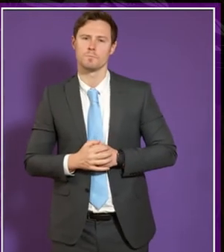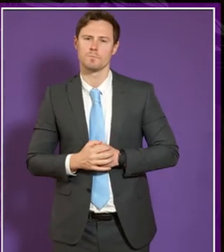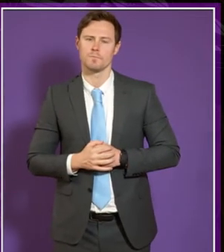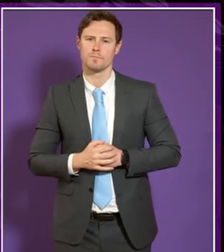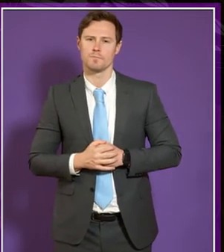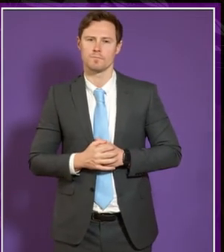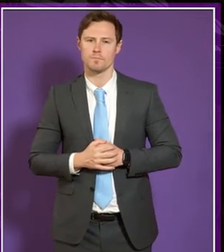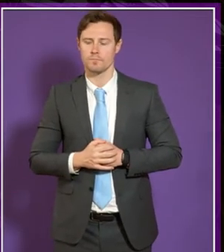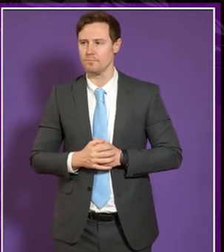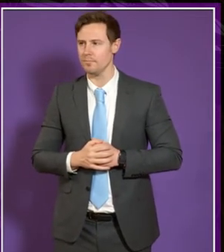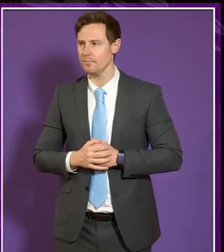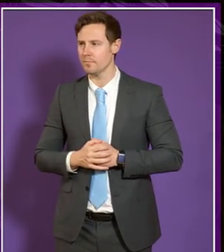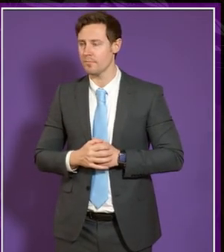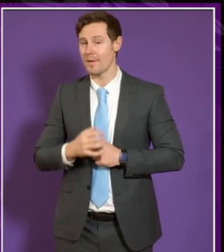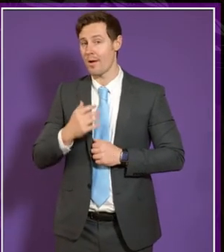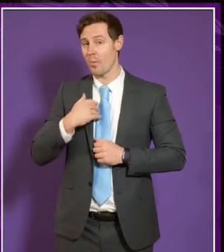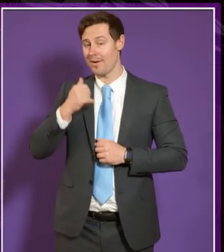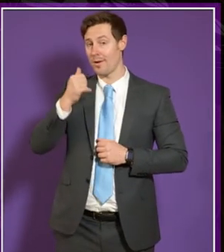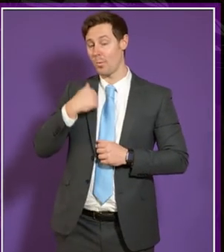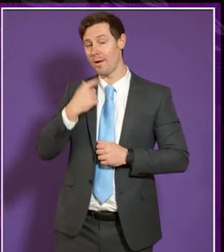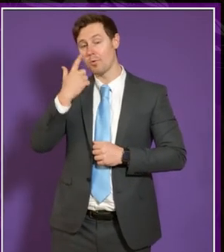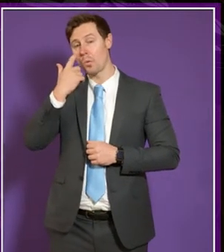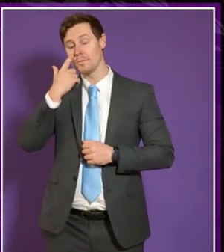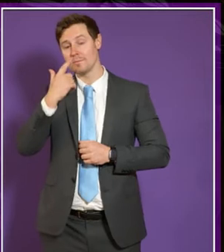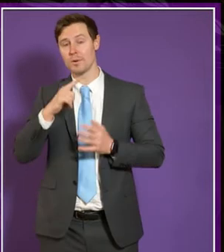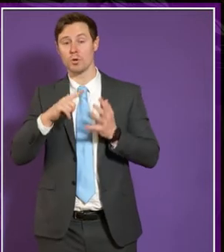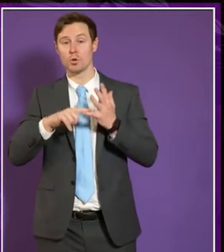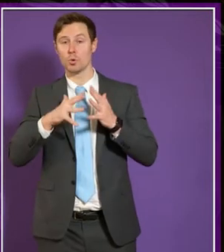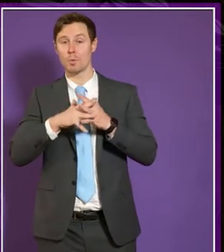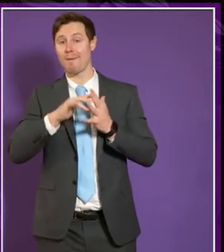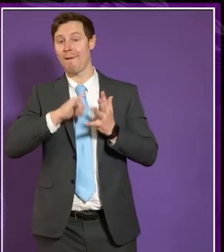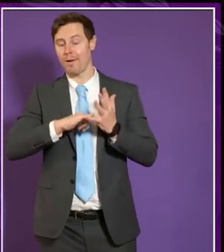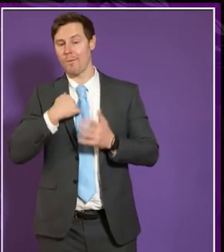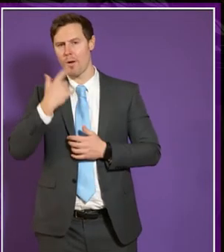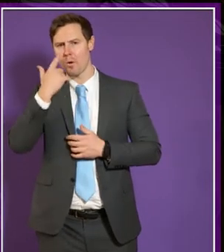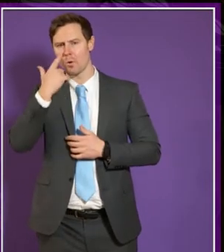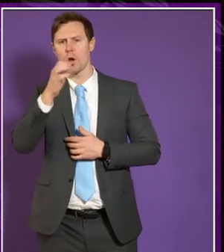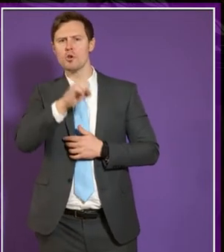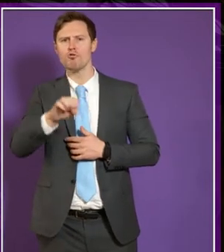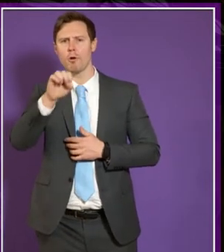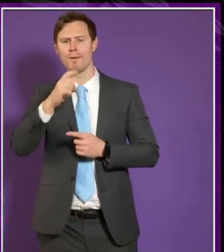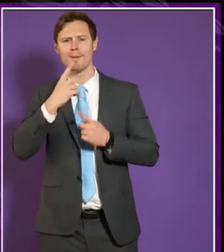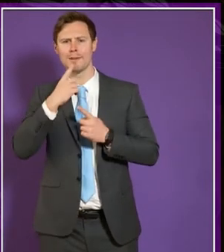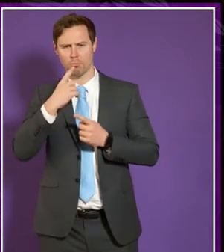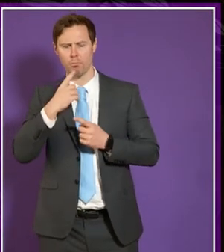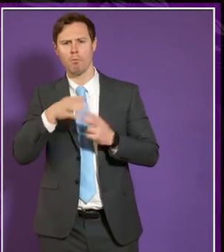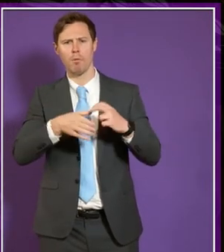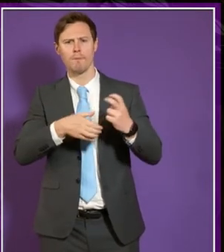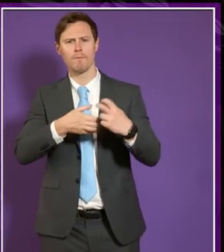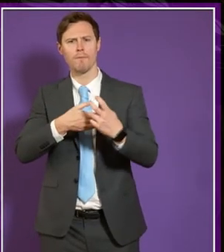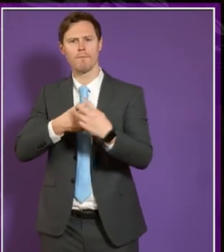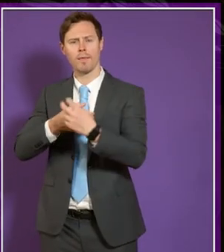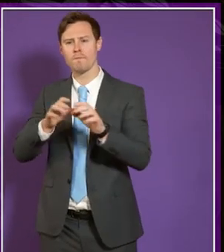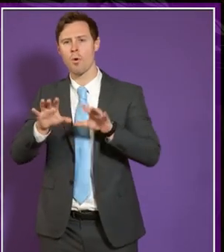we have noticed a few lecturers already leaving yeah uws a european yeah lecturers come back to their home country um already